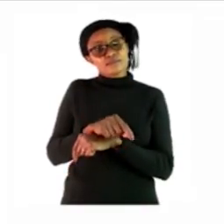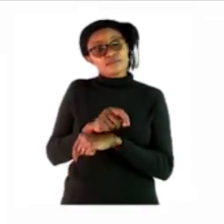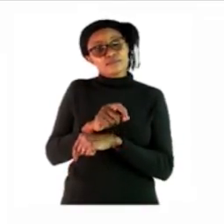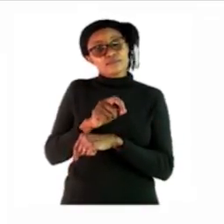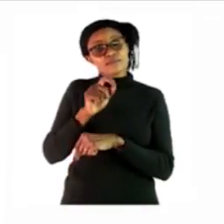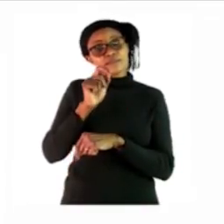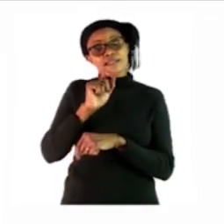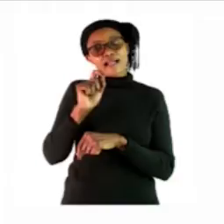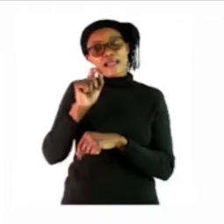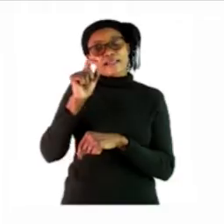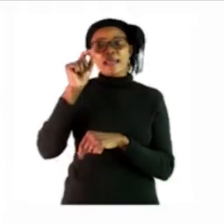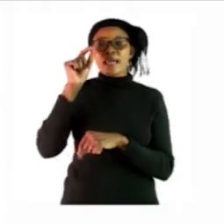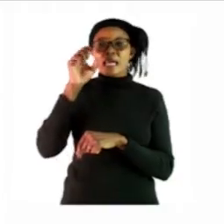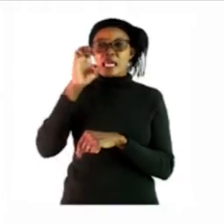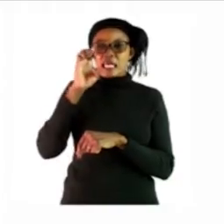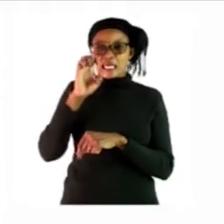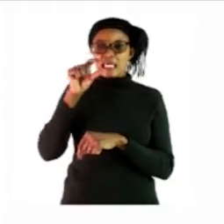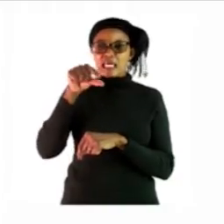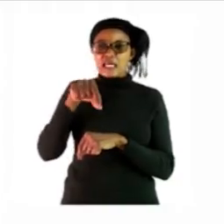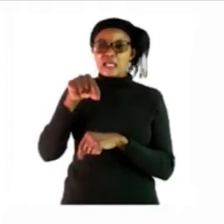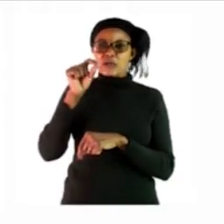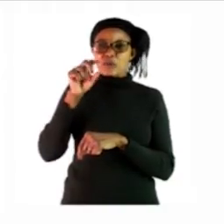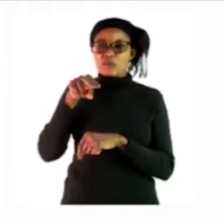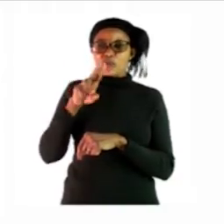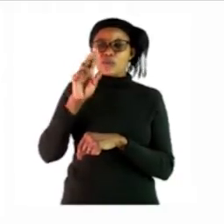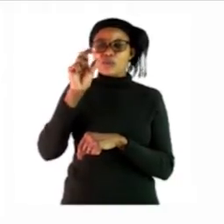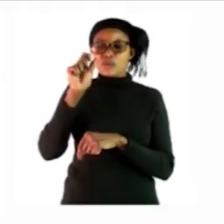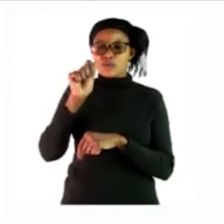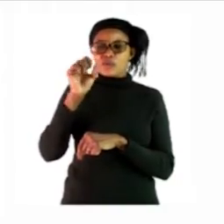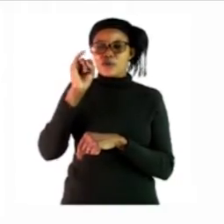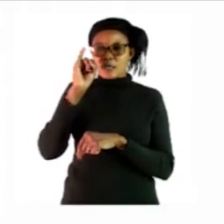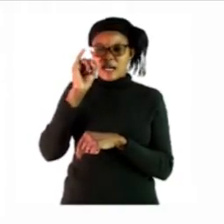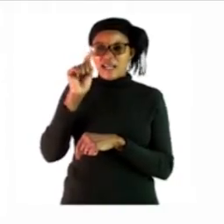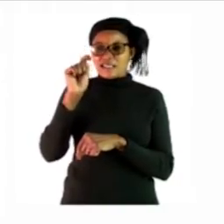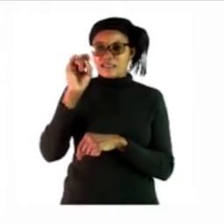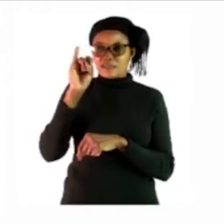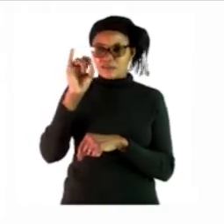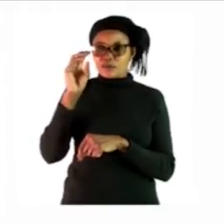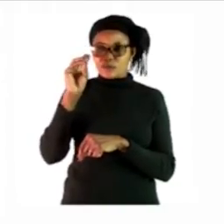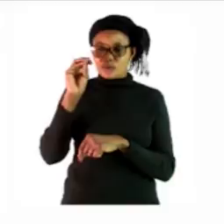the equation on the first line how many cats are there